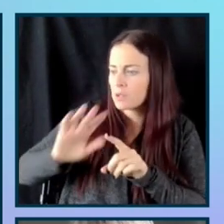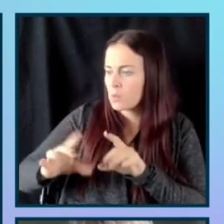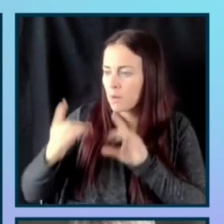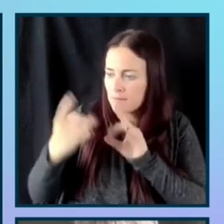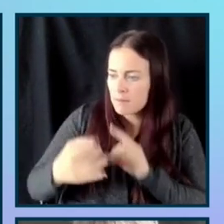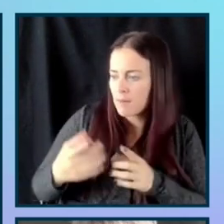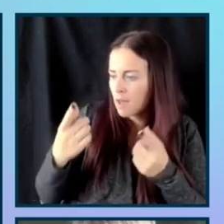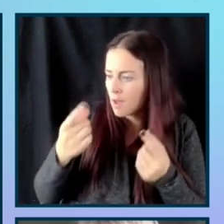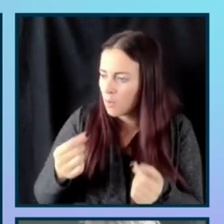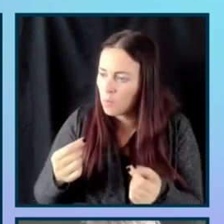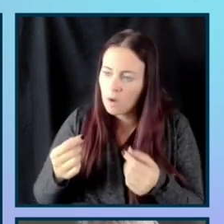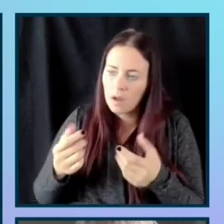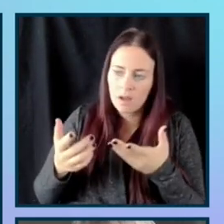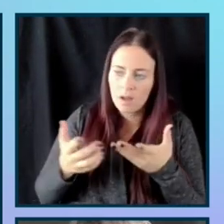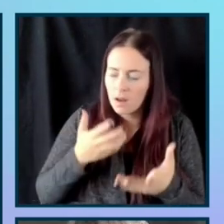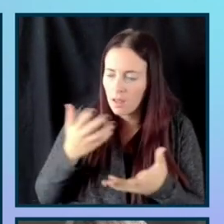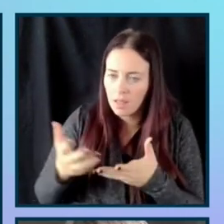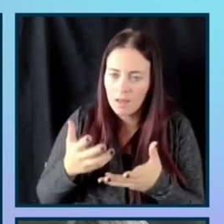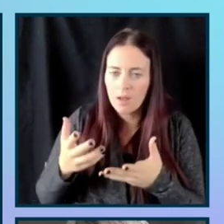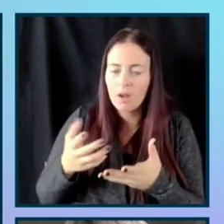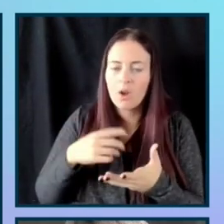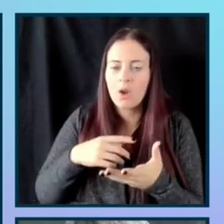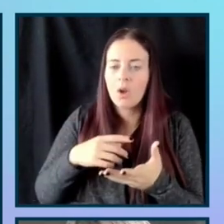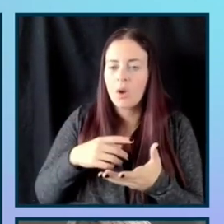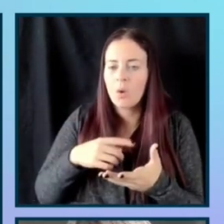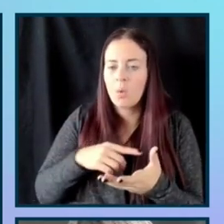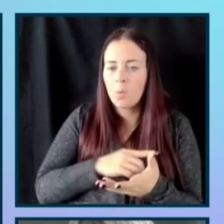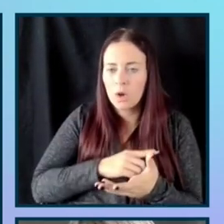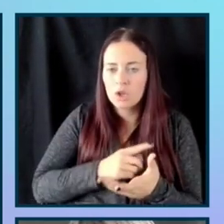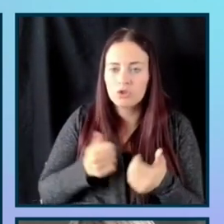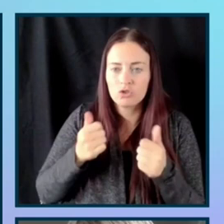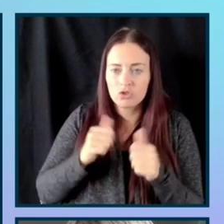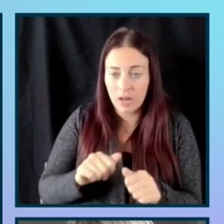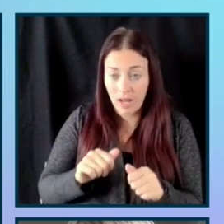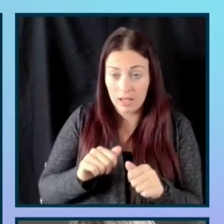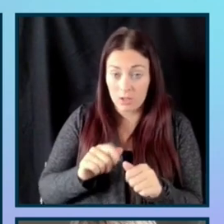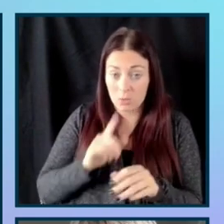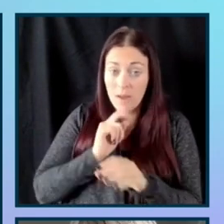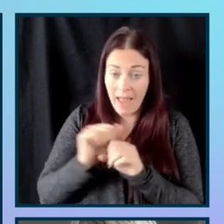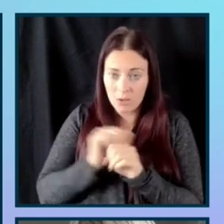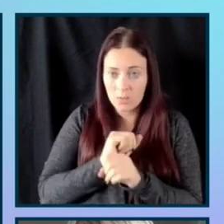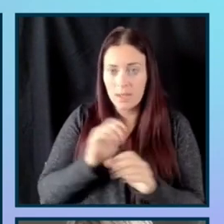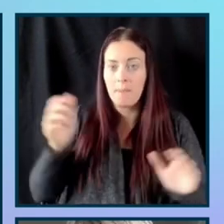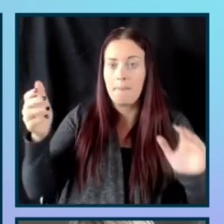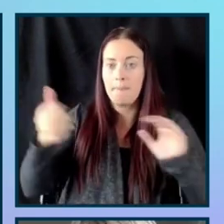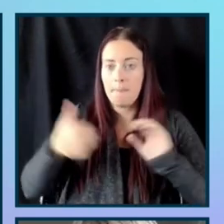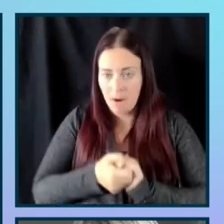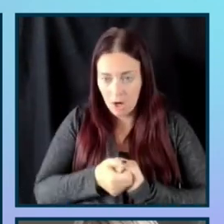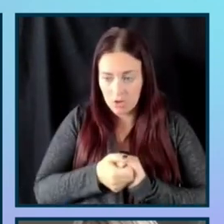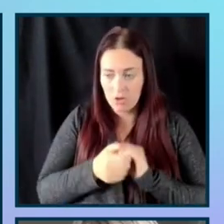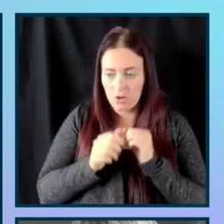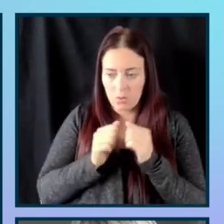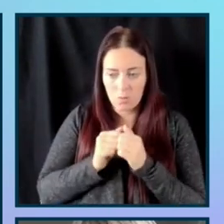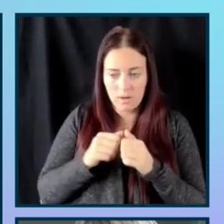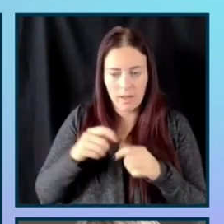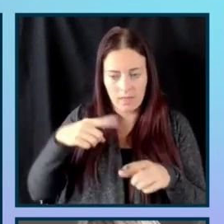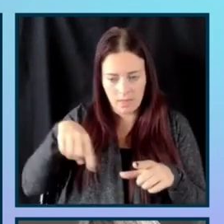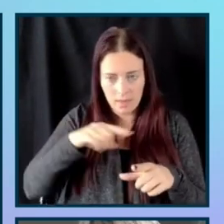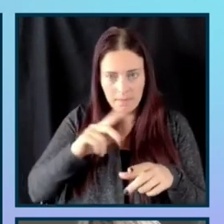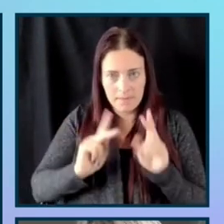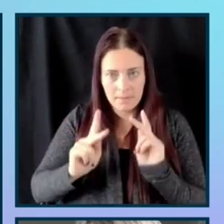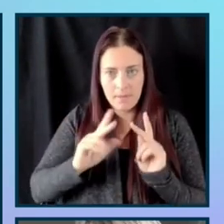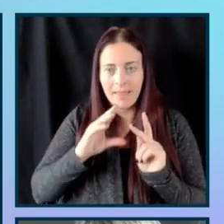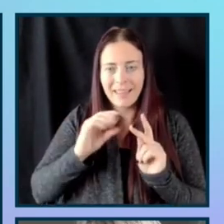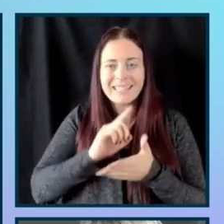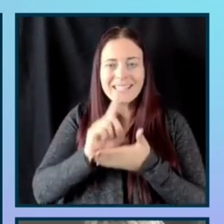impose on that population, we really want to work and partner with people in co-design. So it's more about designing